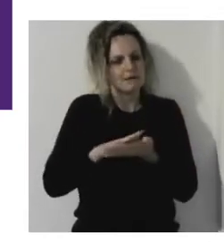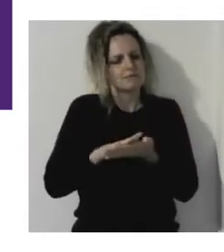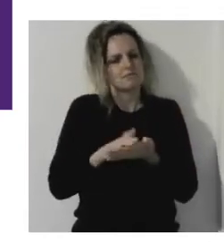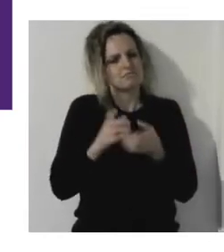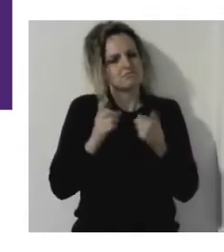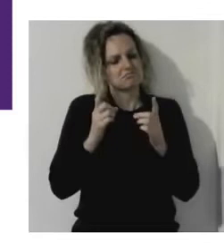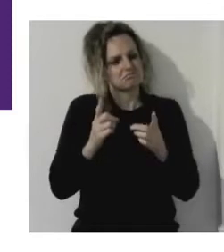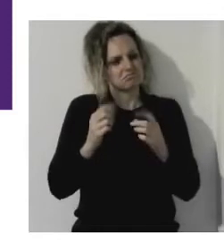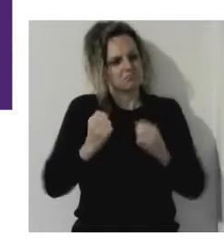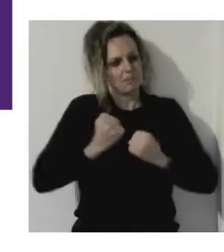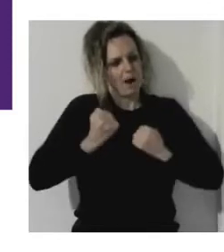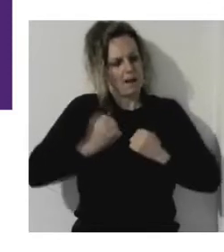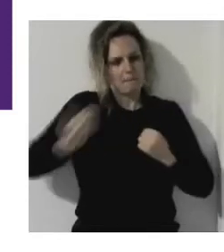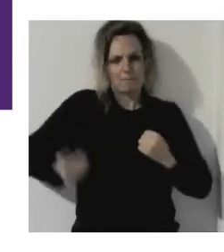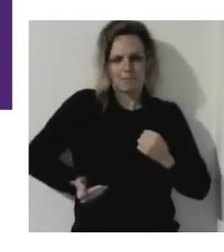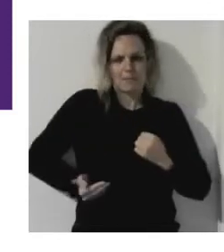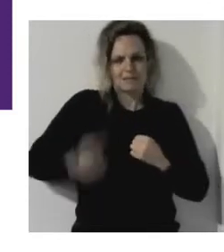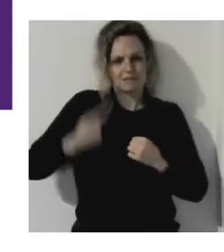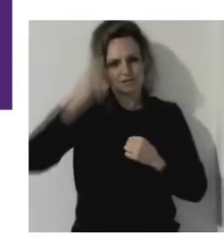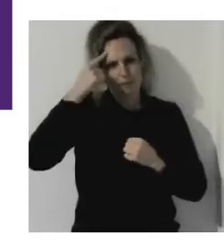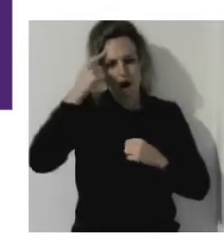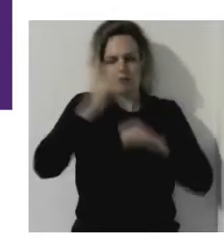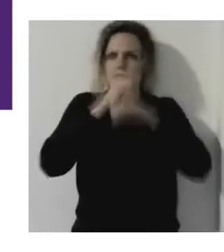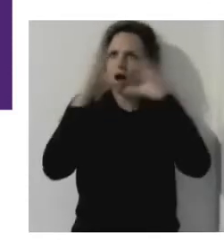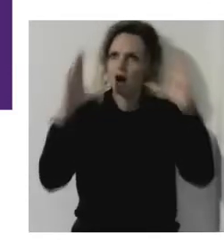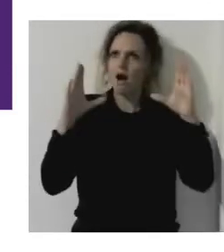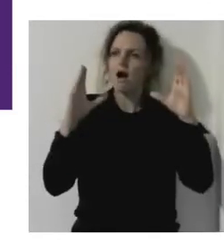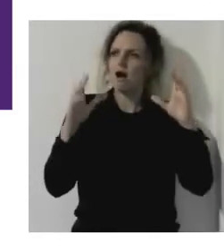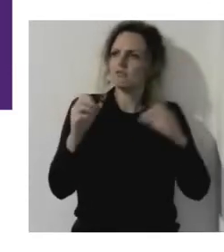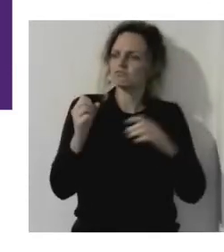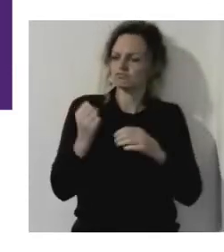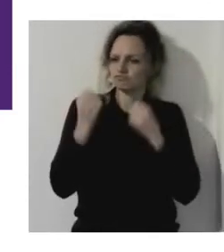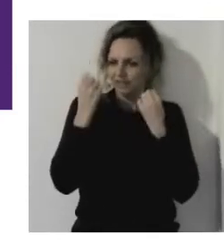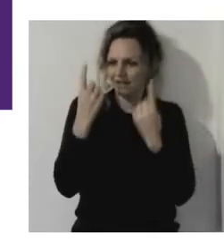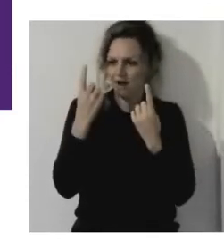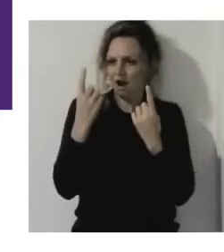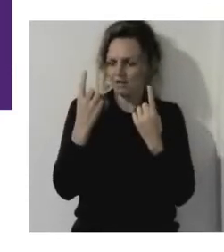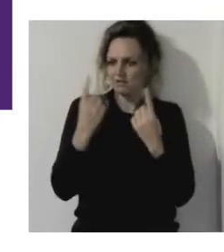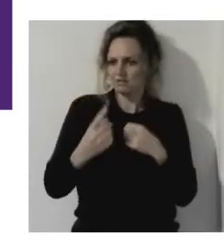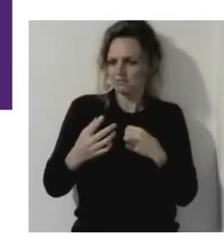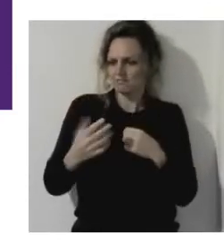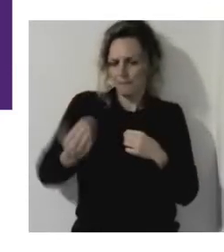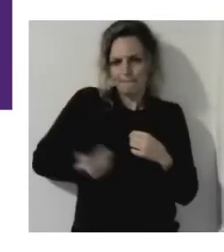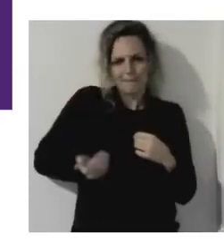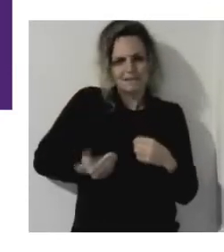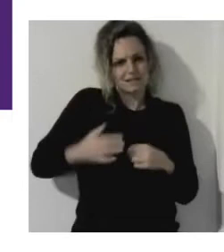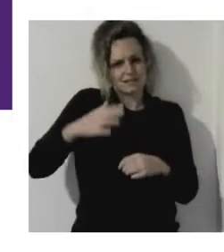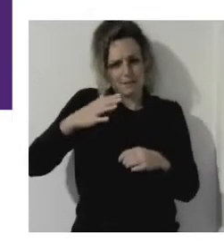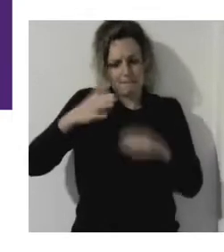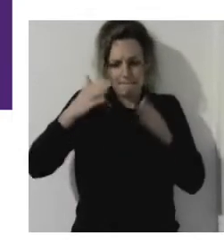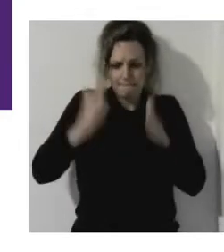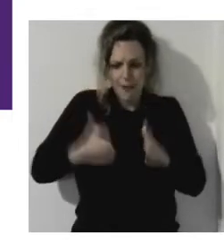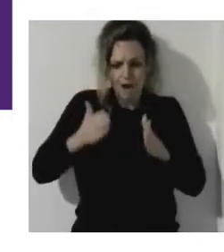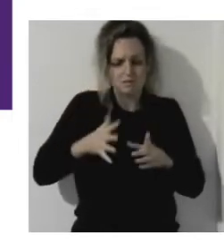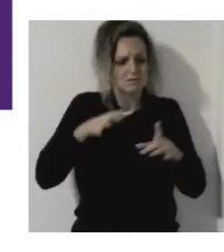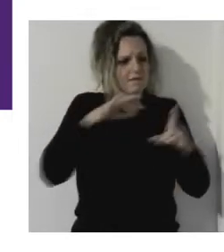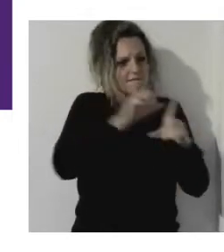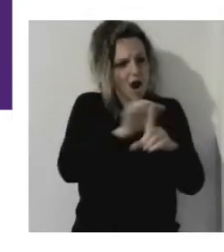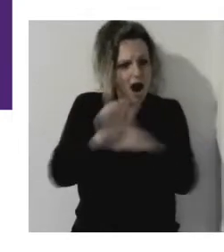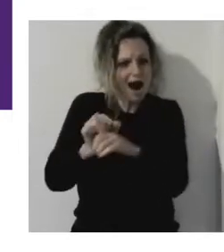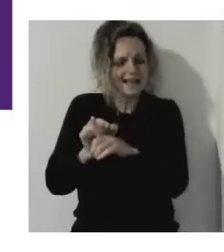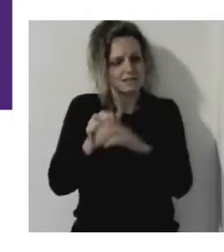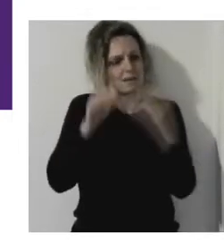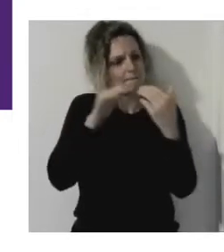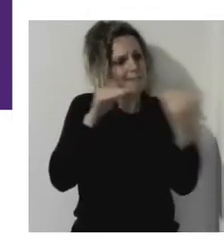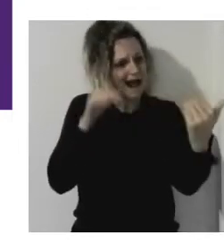me was that, wow, one of the biggest needs of a business is to, is to find a wide user group and slowly convert them into users